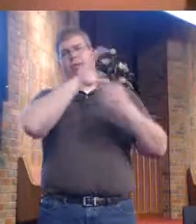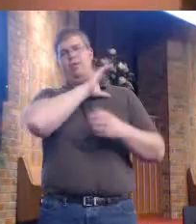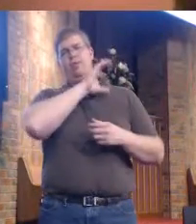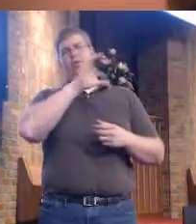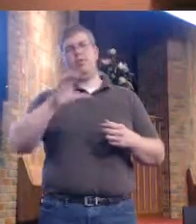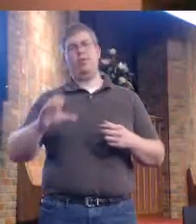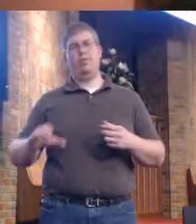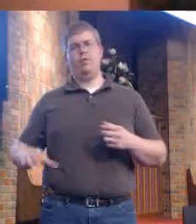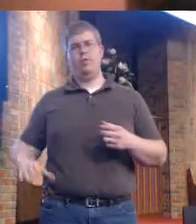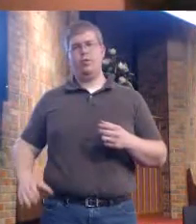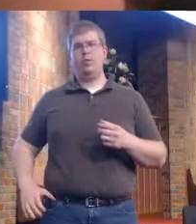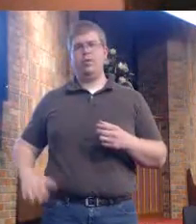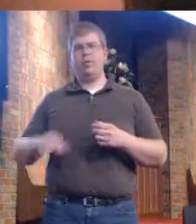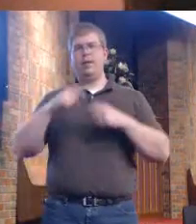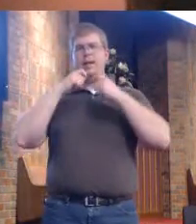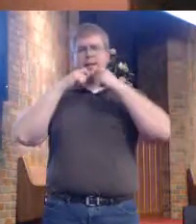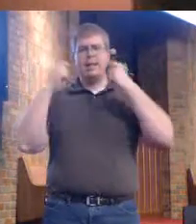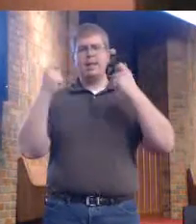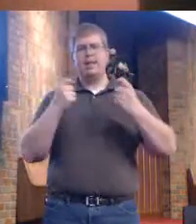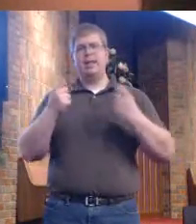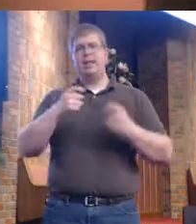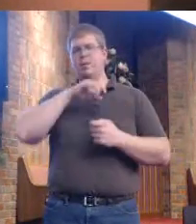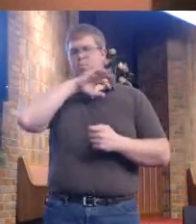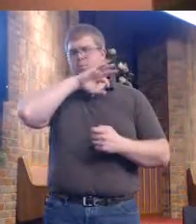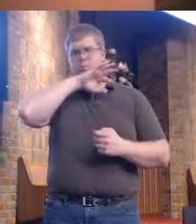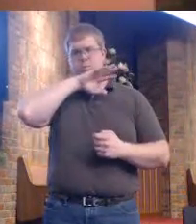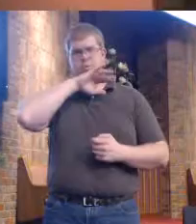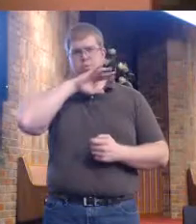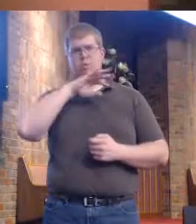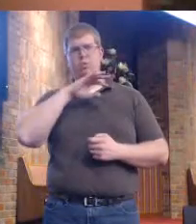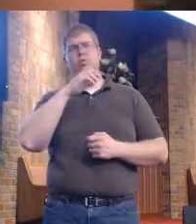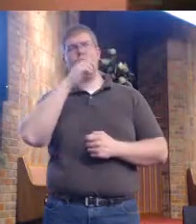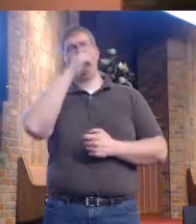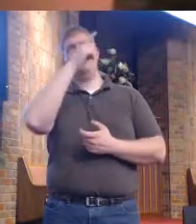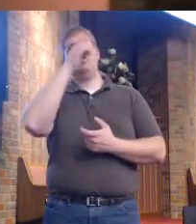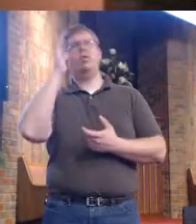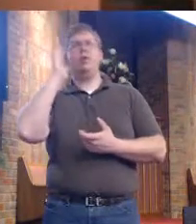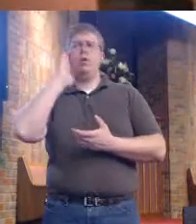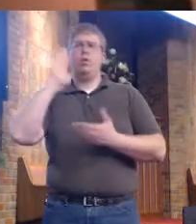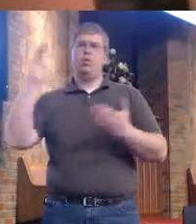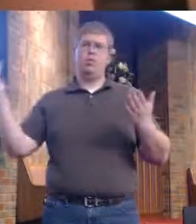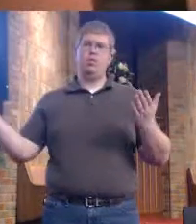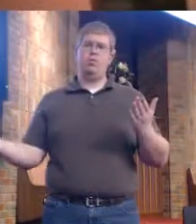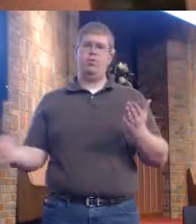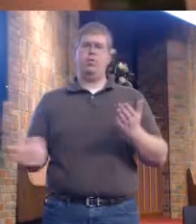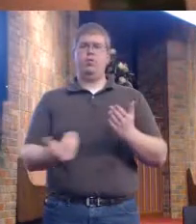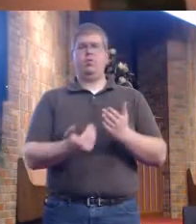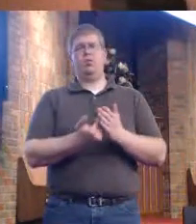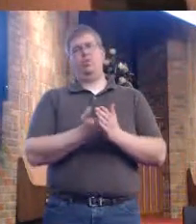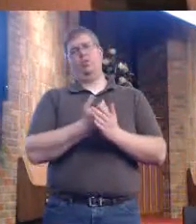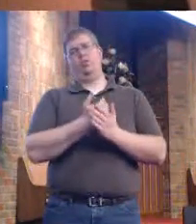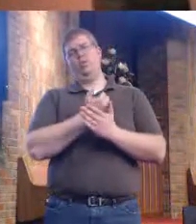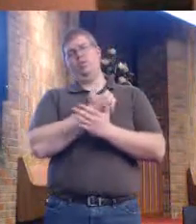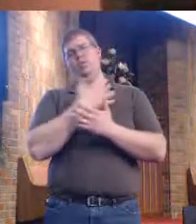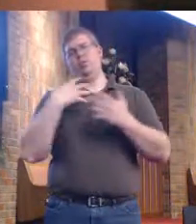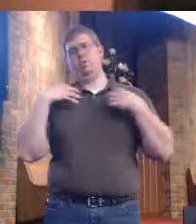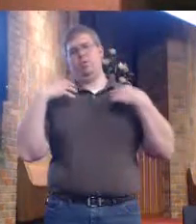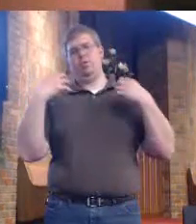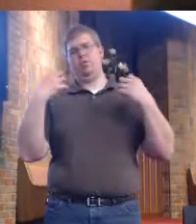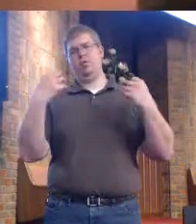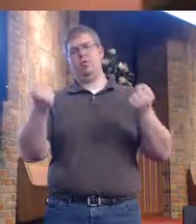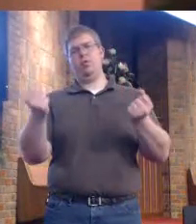sin. He will bring you a